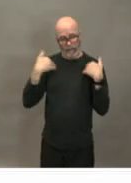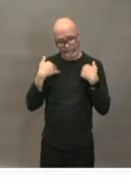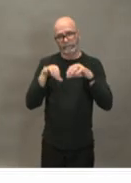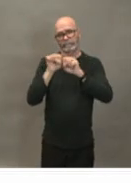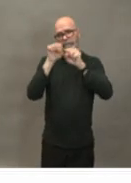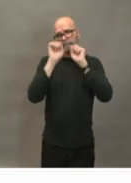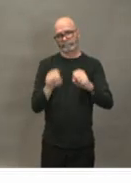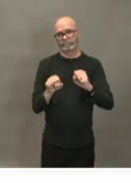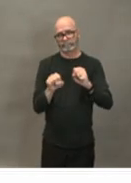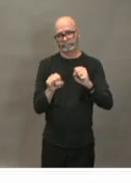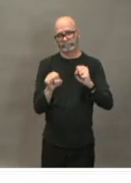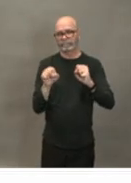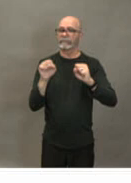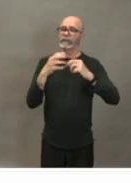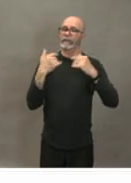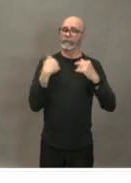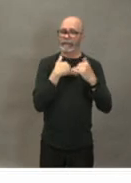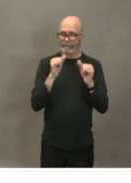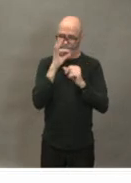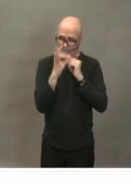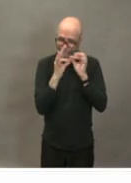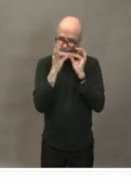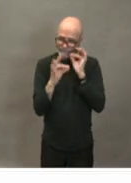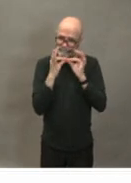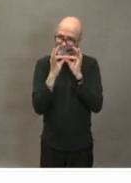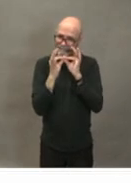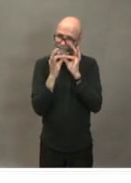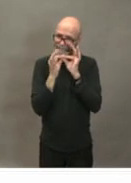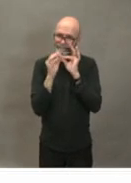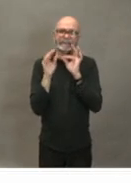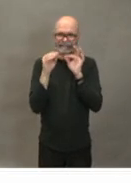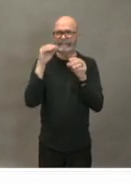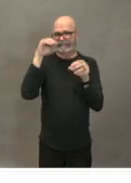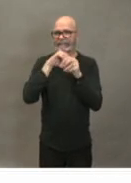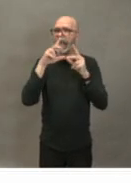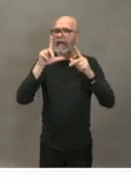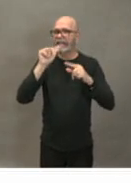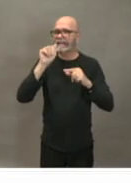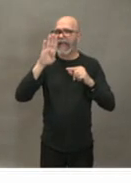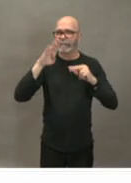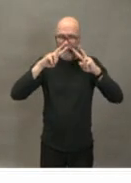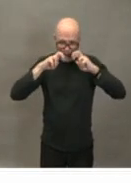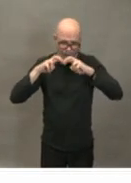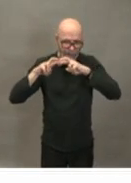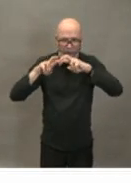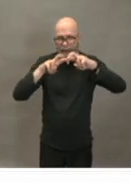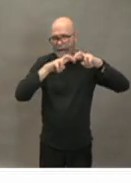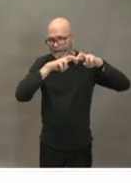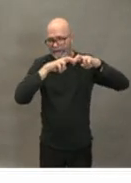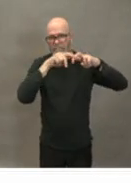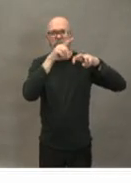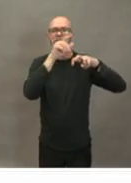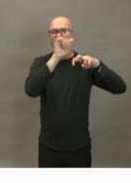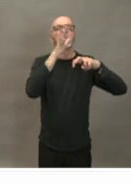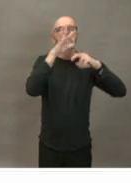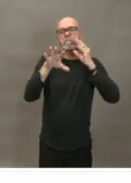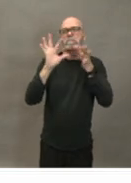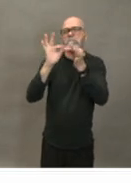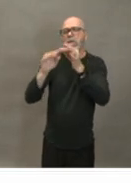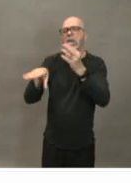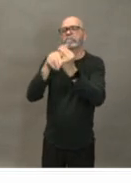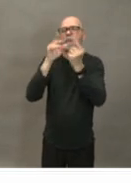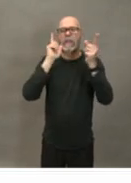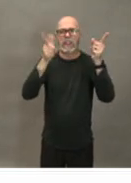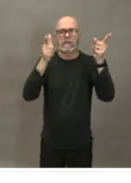the the specimens we take are tested initially in our lab and and jason free or free to jump in here they are then sent to the national